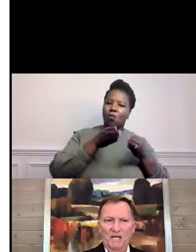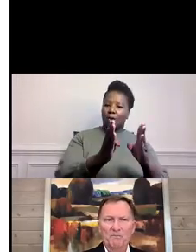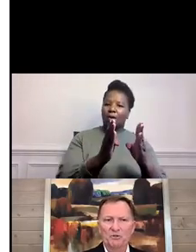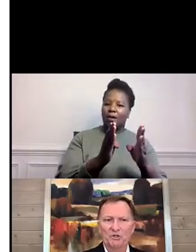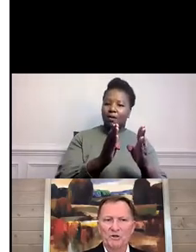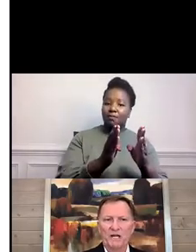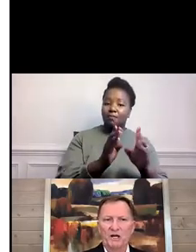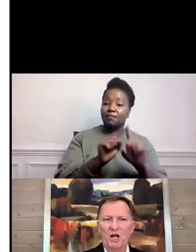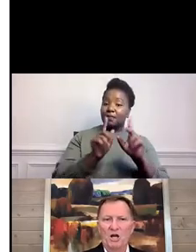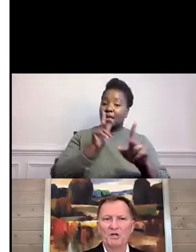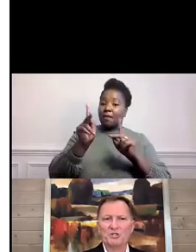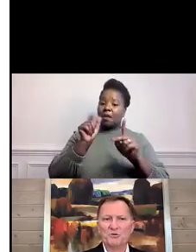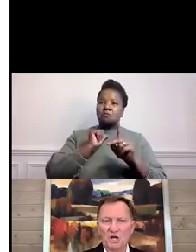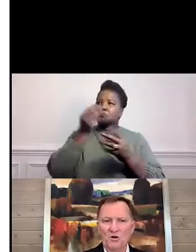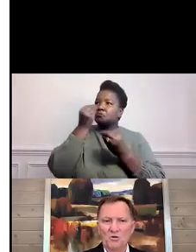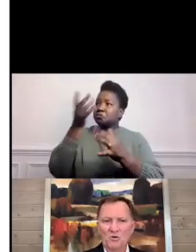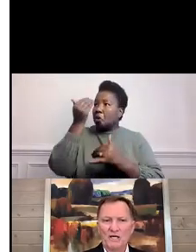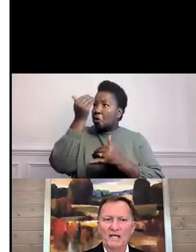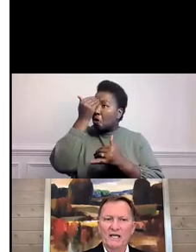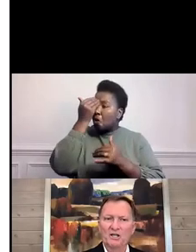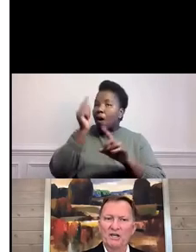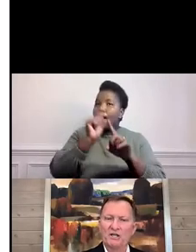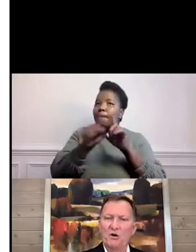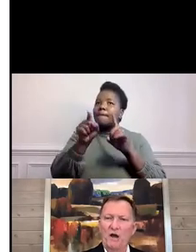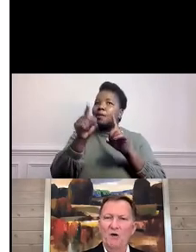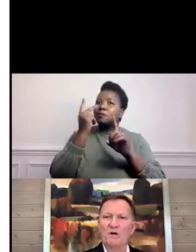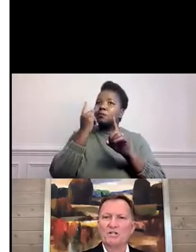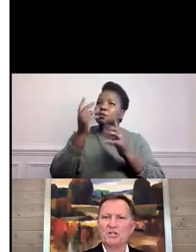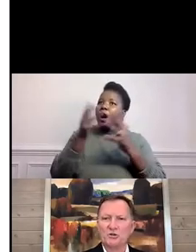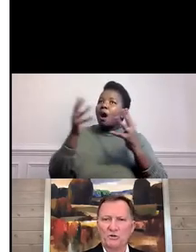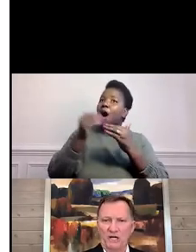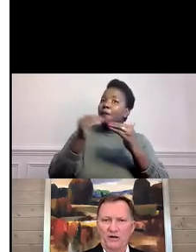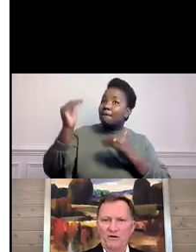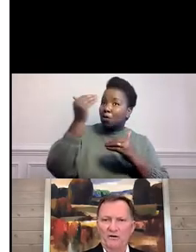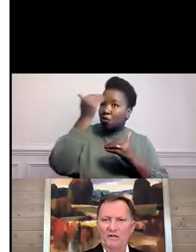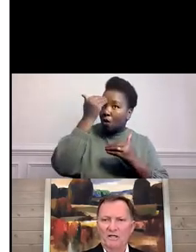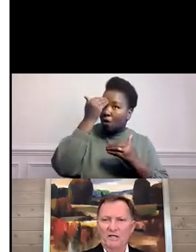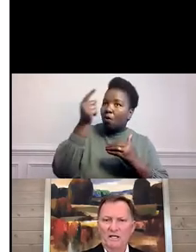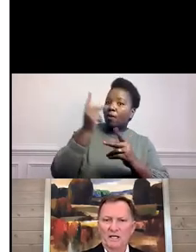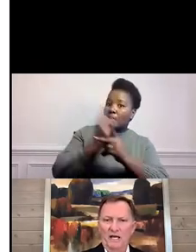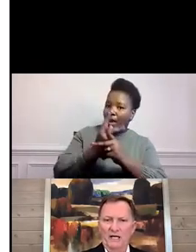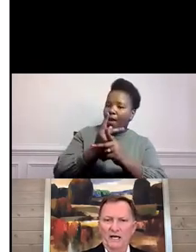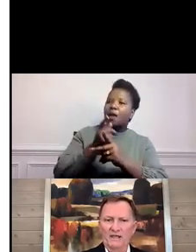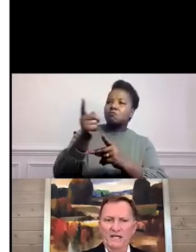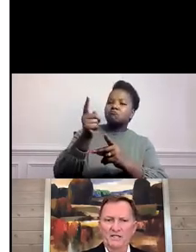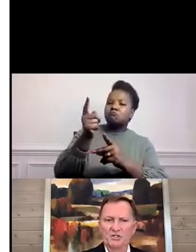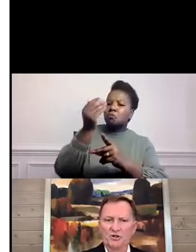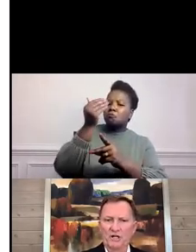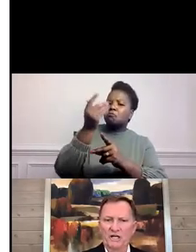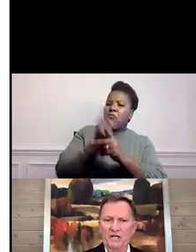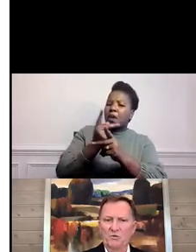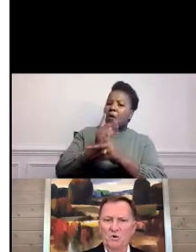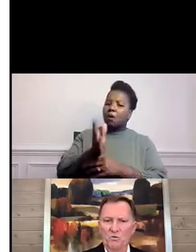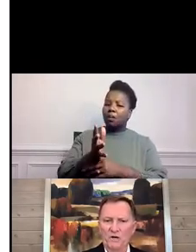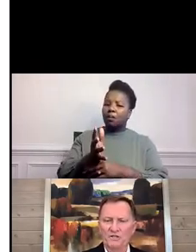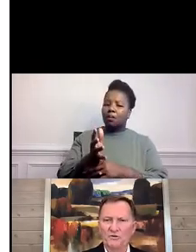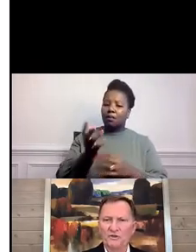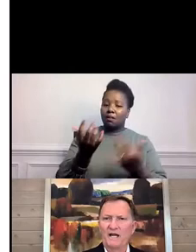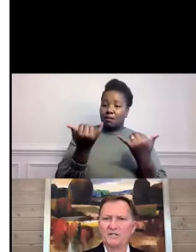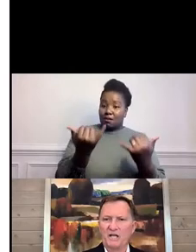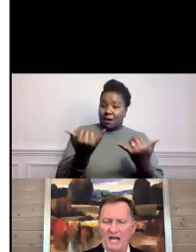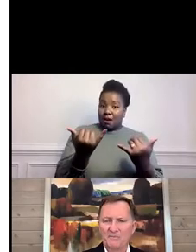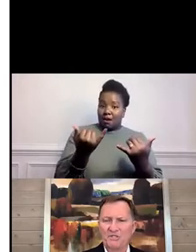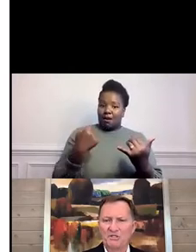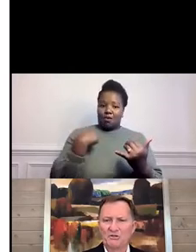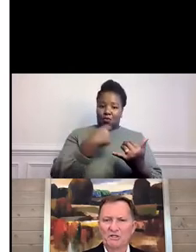People don't care how much you know until they know how much you care. And I think certainly in what we do,